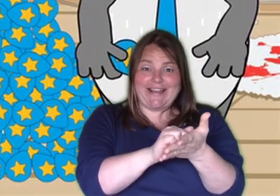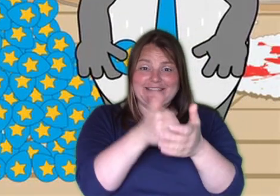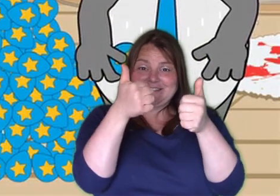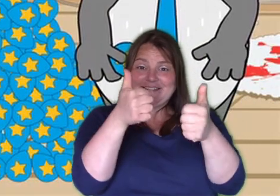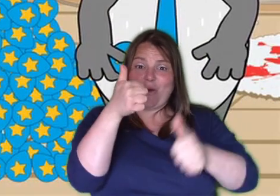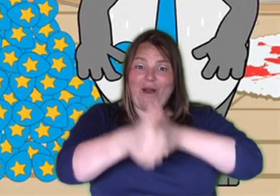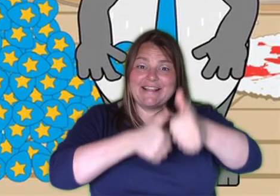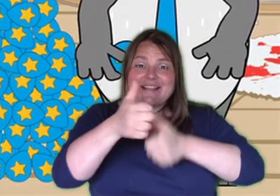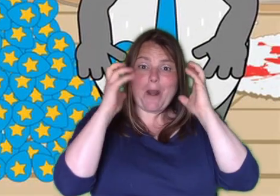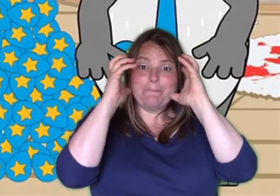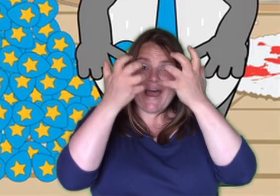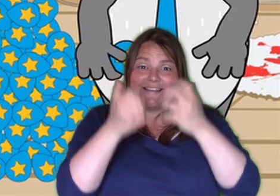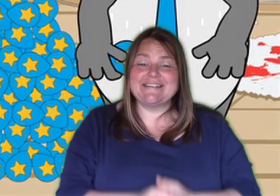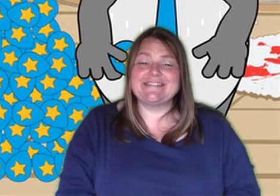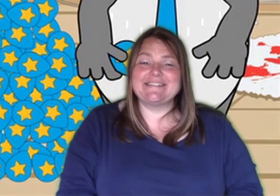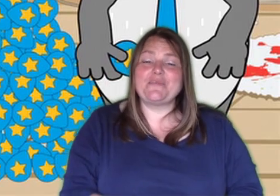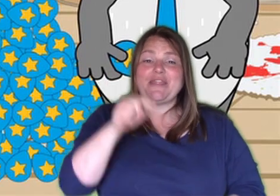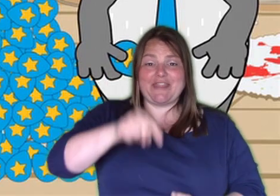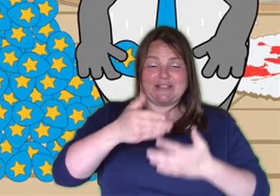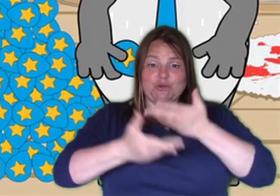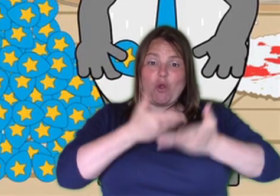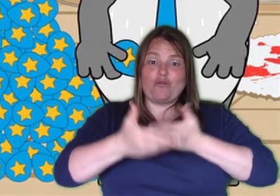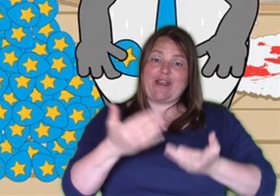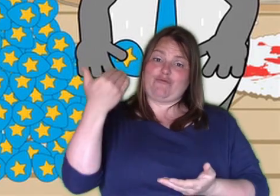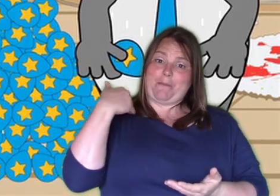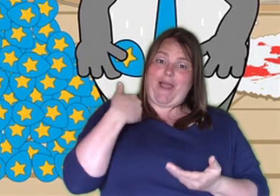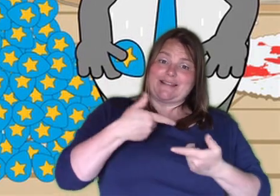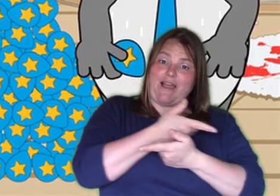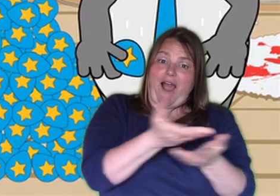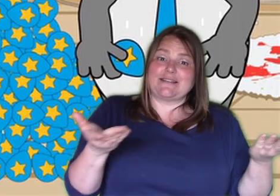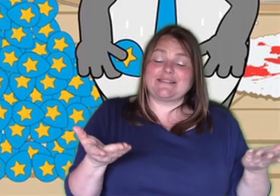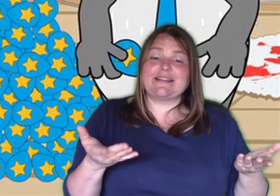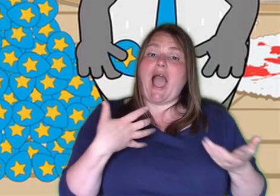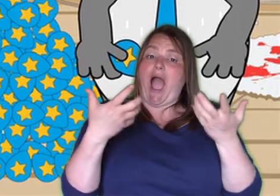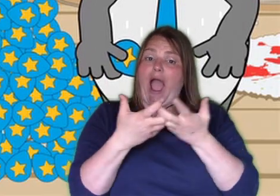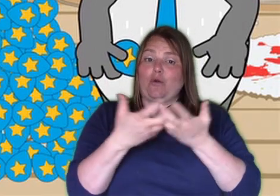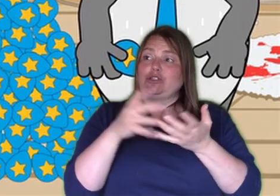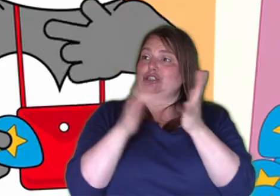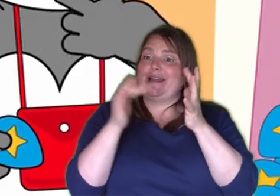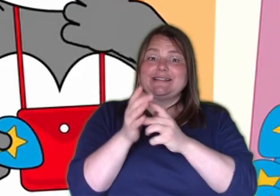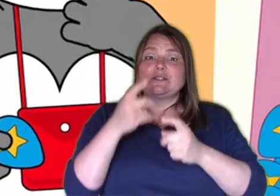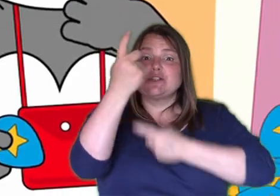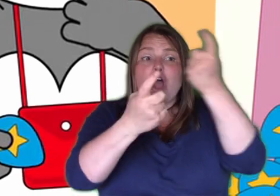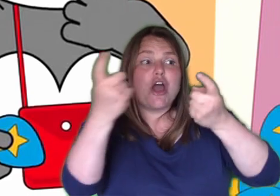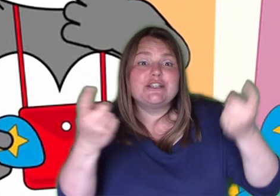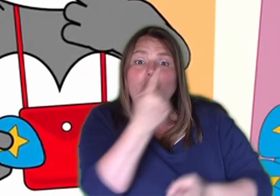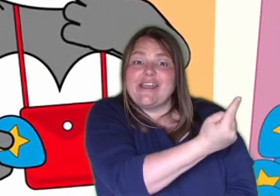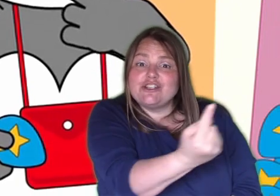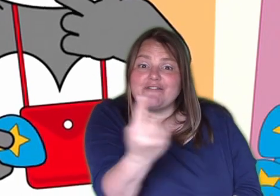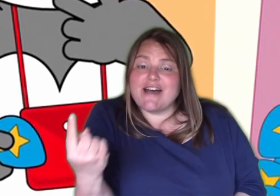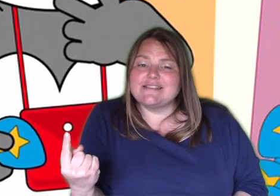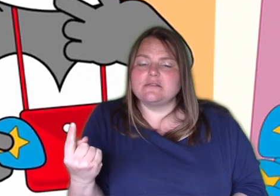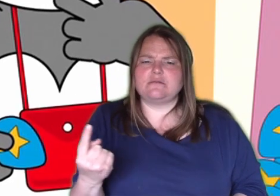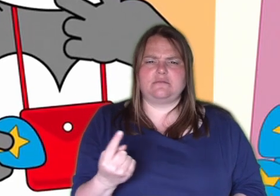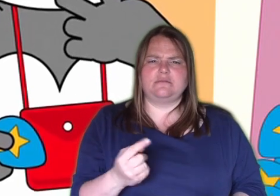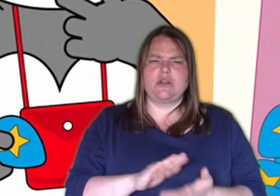Pandas. This story reminds us of how Jesus will search for every one of us. You mean we